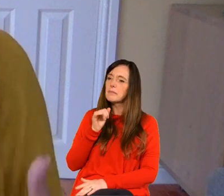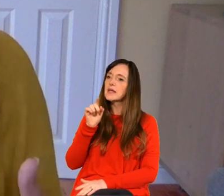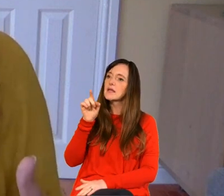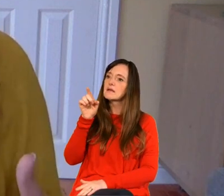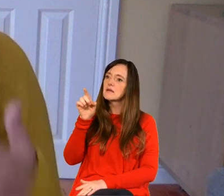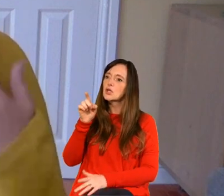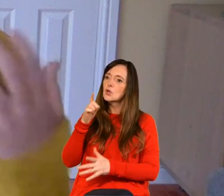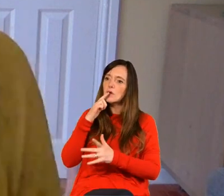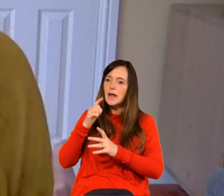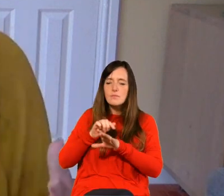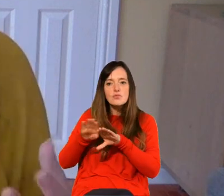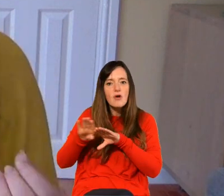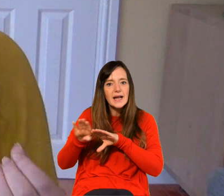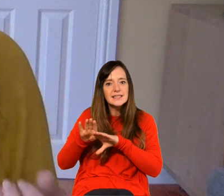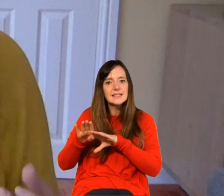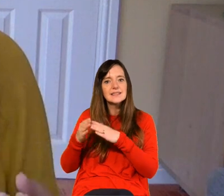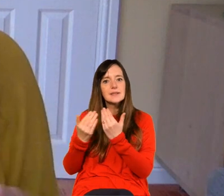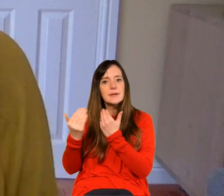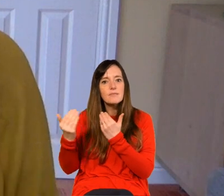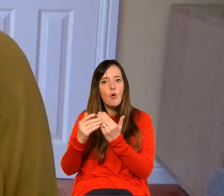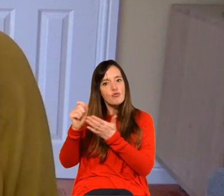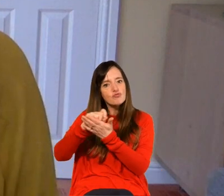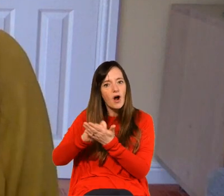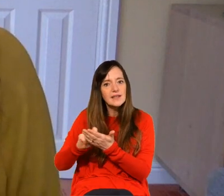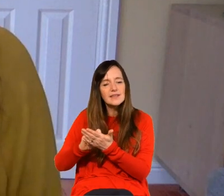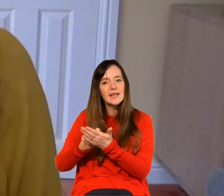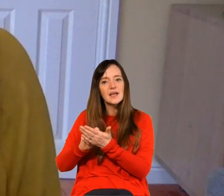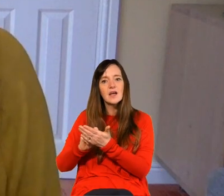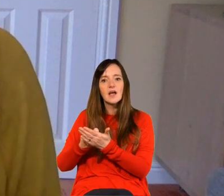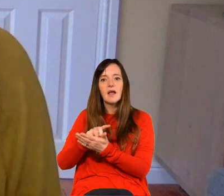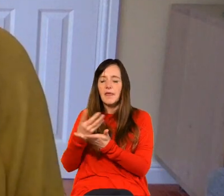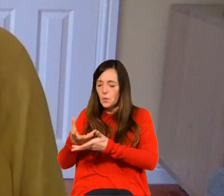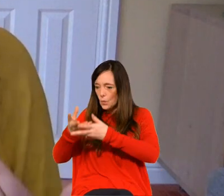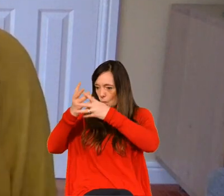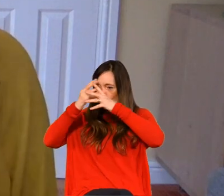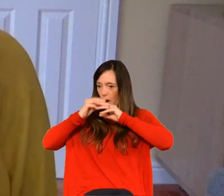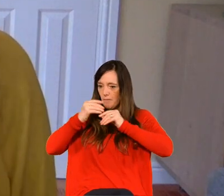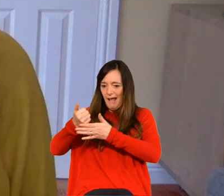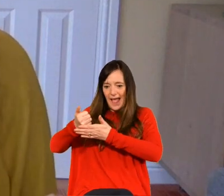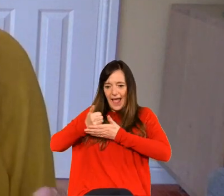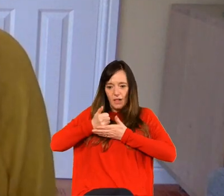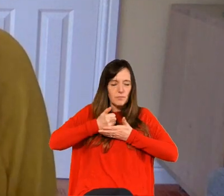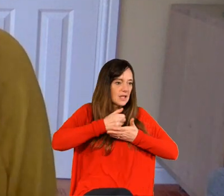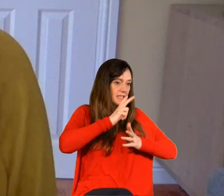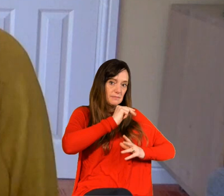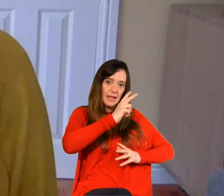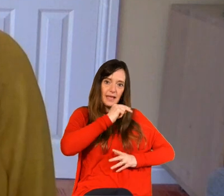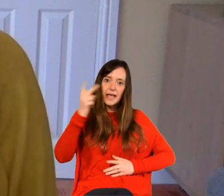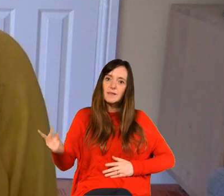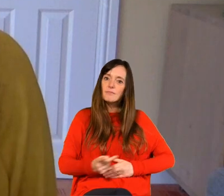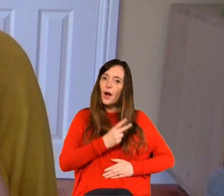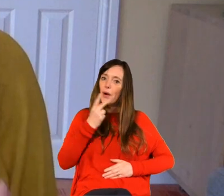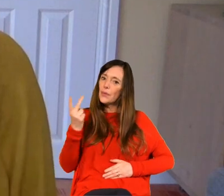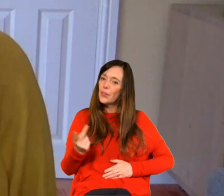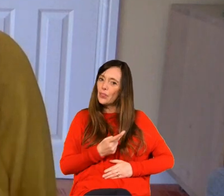to speaking um verbally about who jesus is so if there's a way that you could perhaps write down um what it is